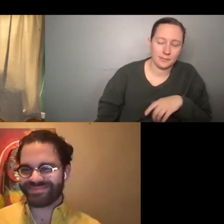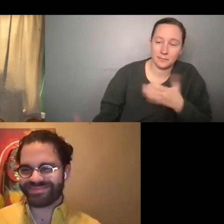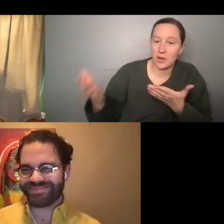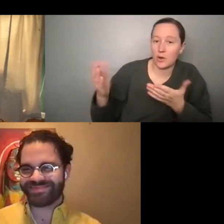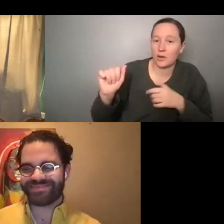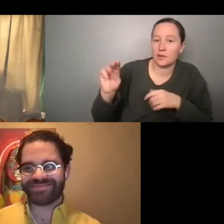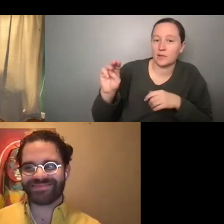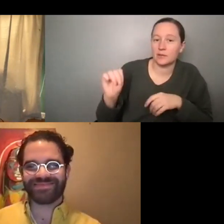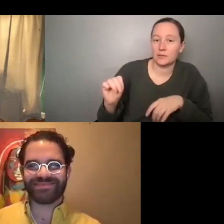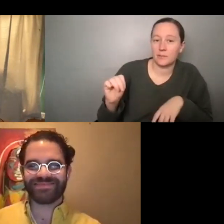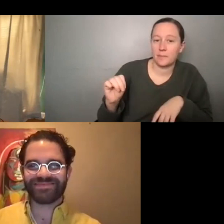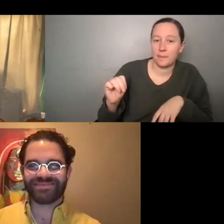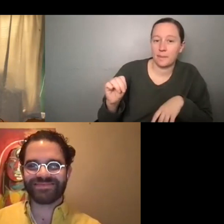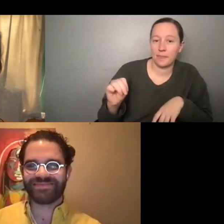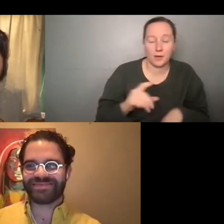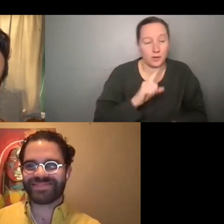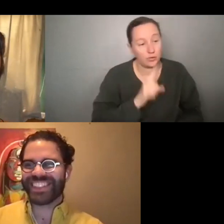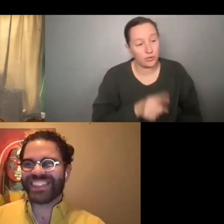Oh, are you sure?